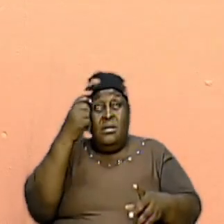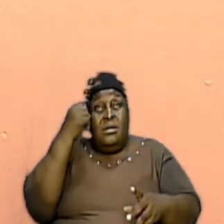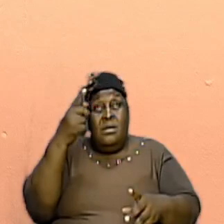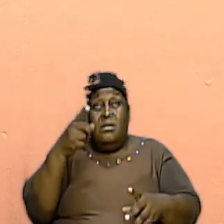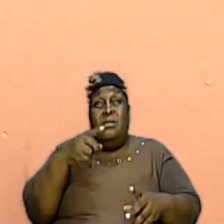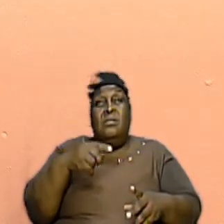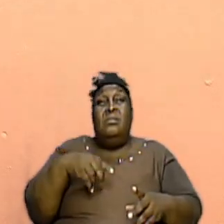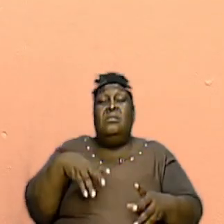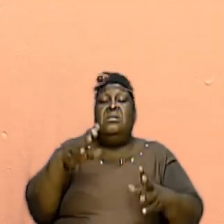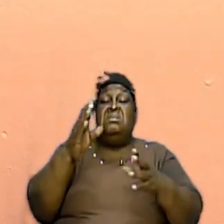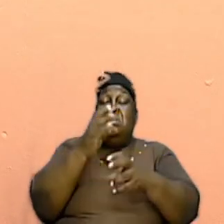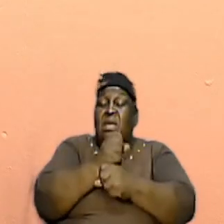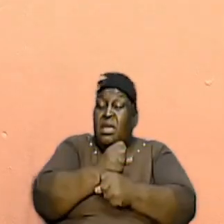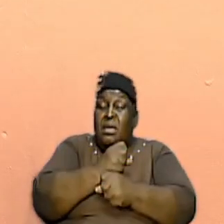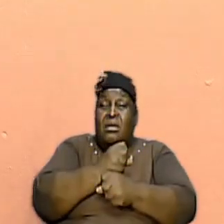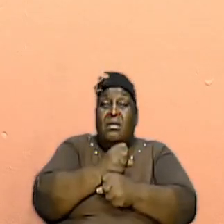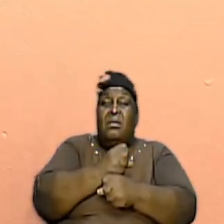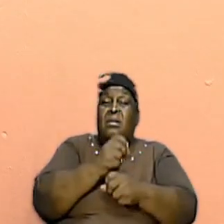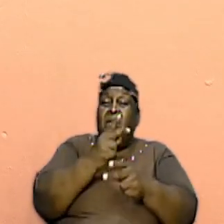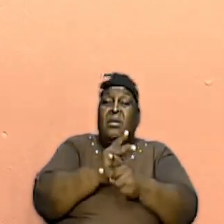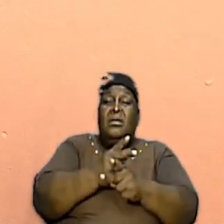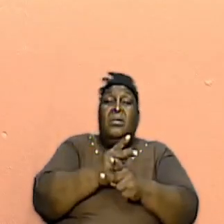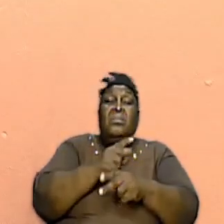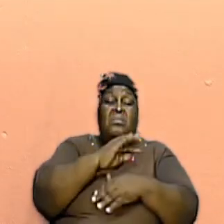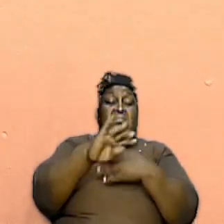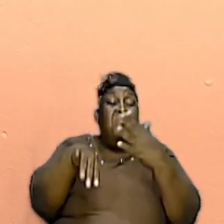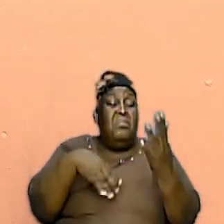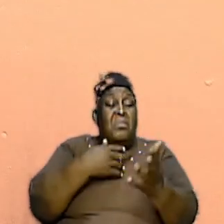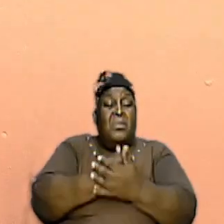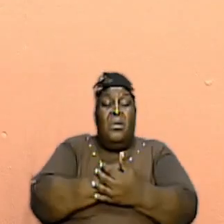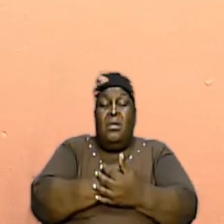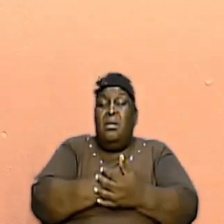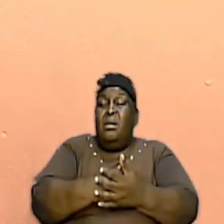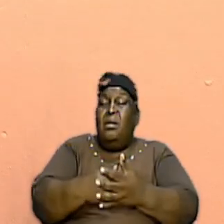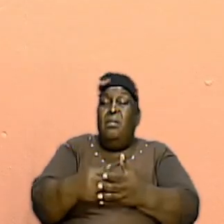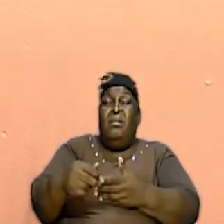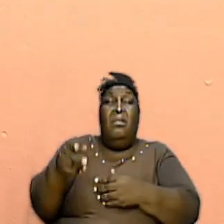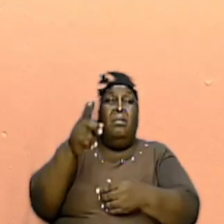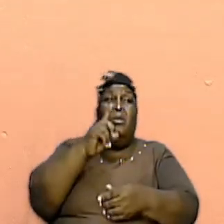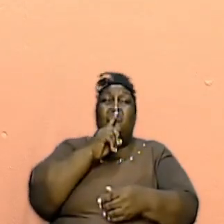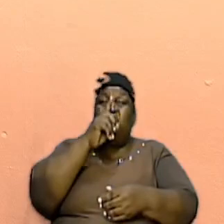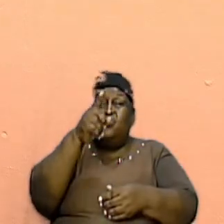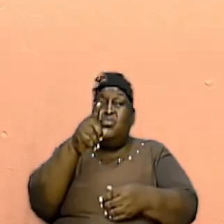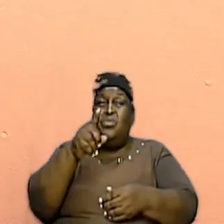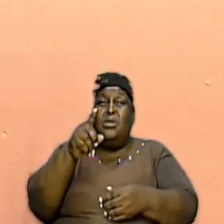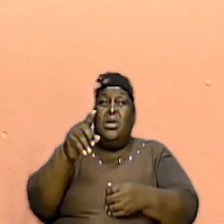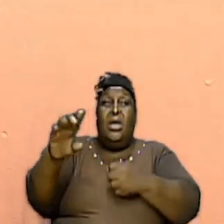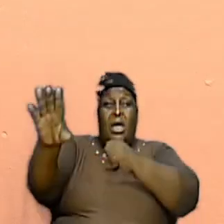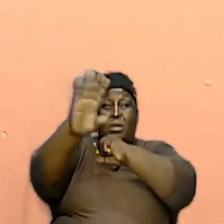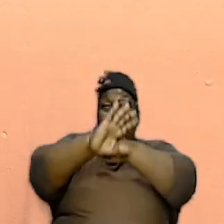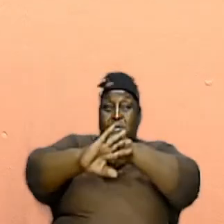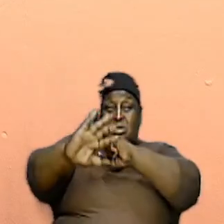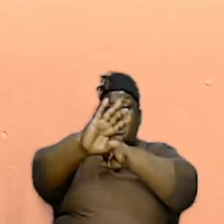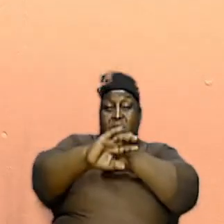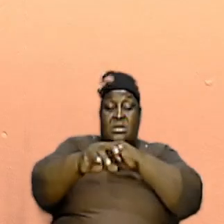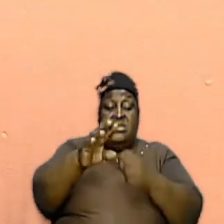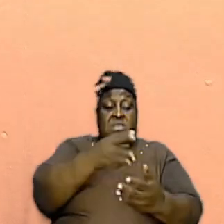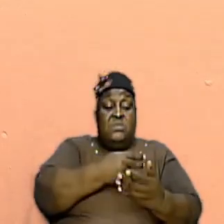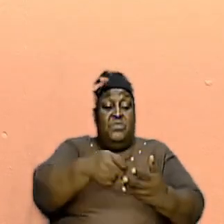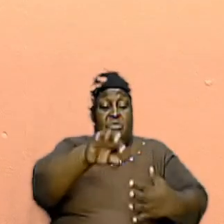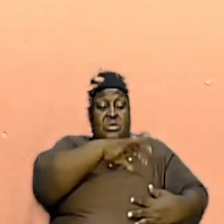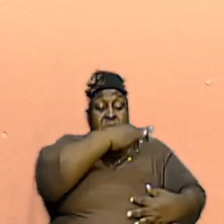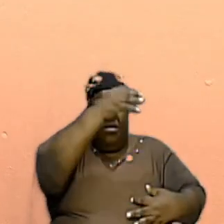Must Treat It With All Sincerity And Protect The Spirit Of God That Reside In Us